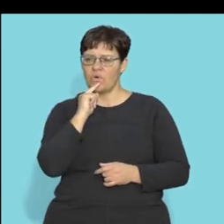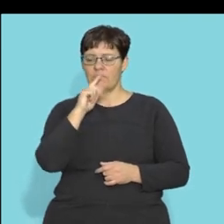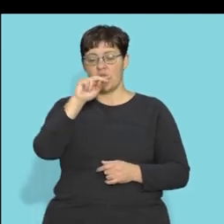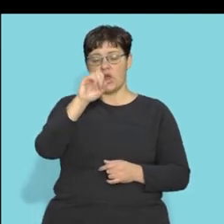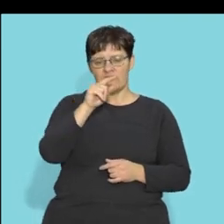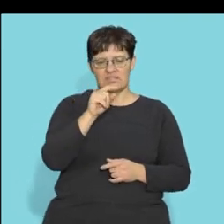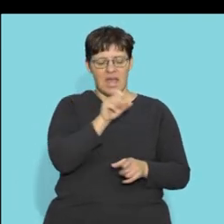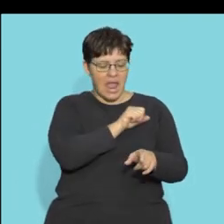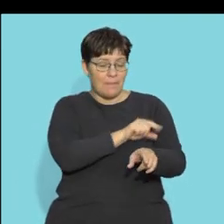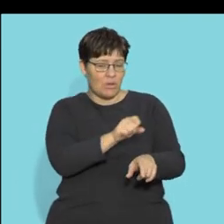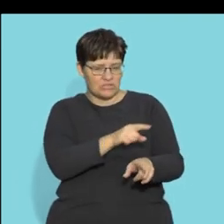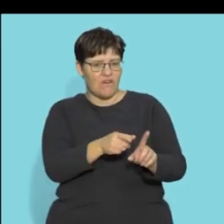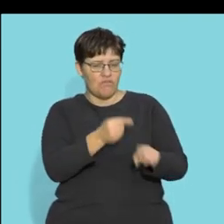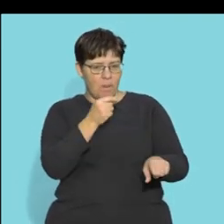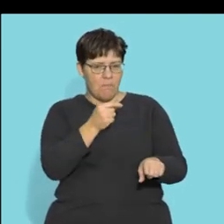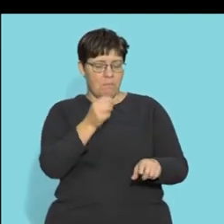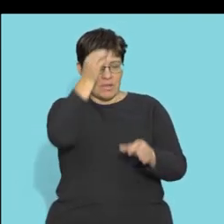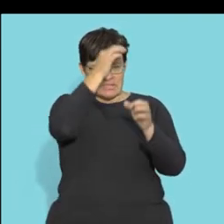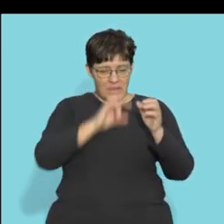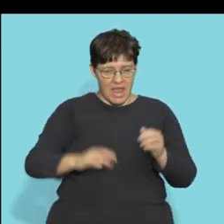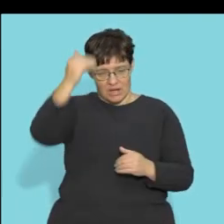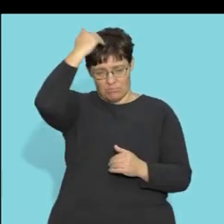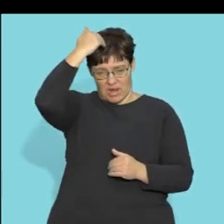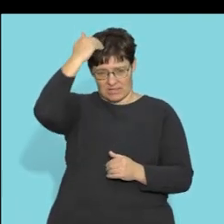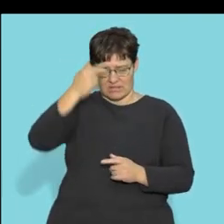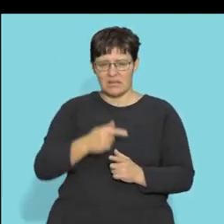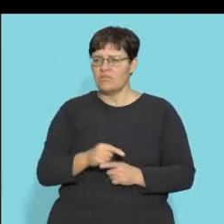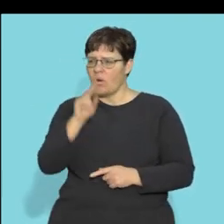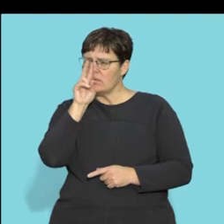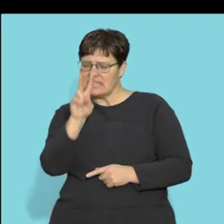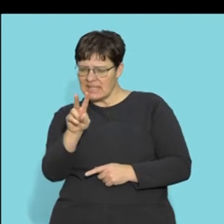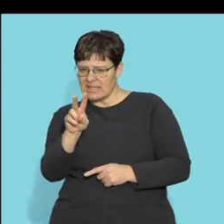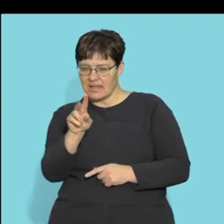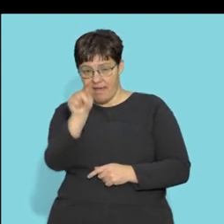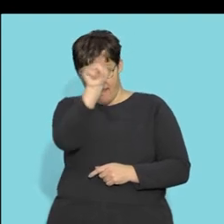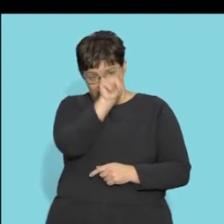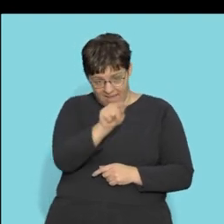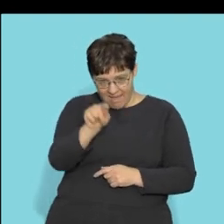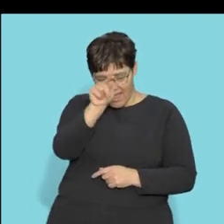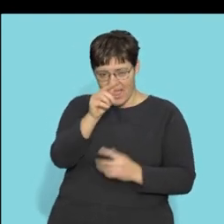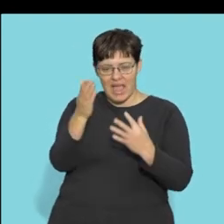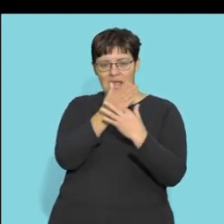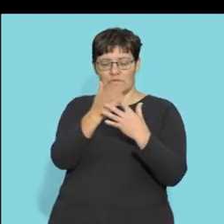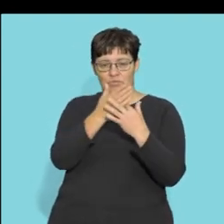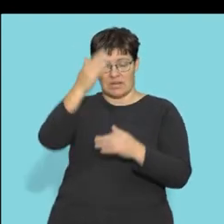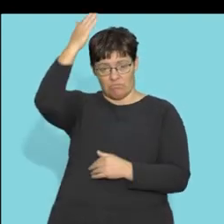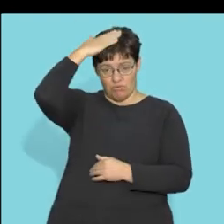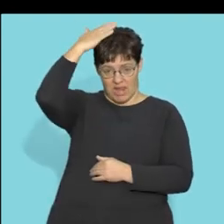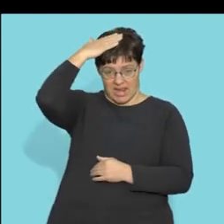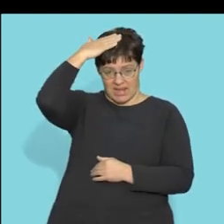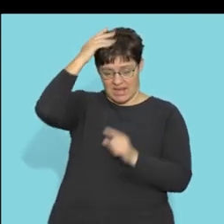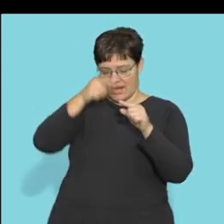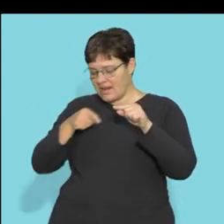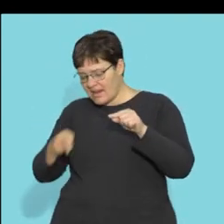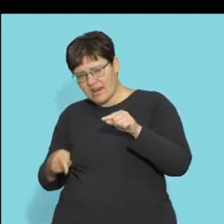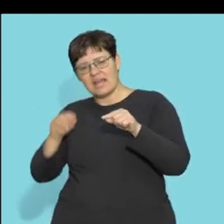cord now it doesn't take a brain surgeon to see that because the medulla oblongata is located in between the brain